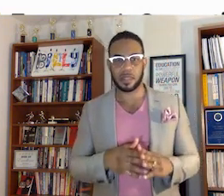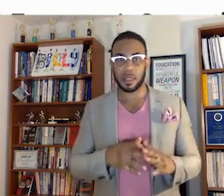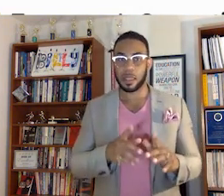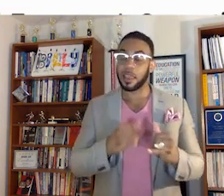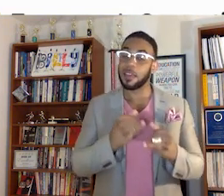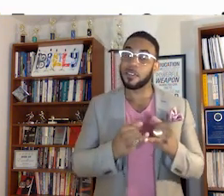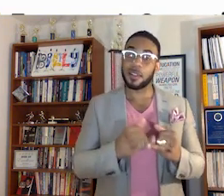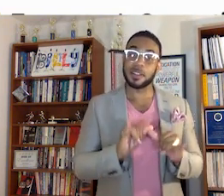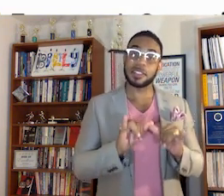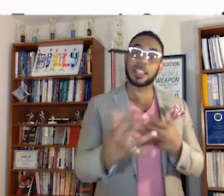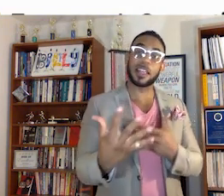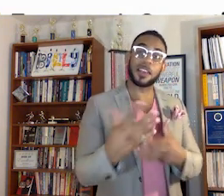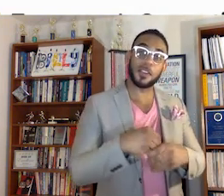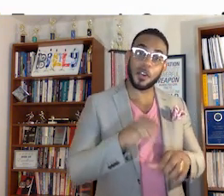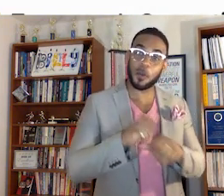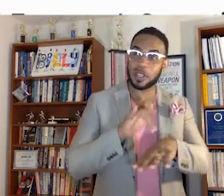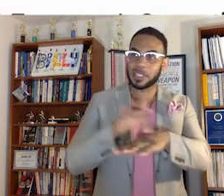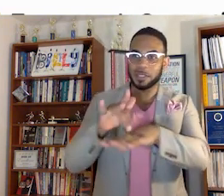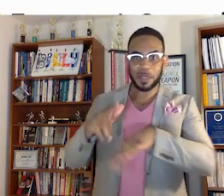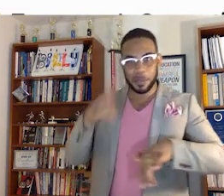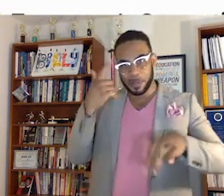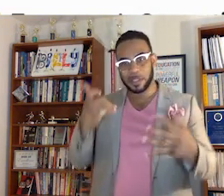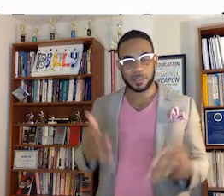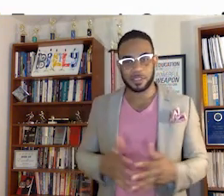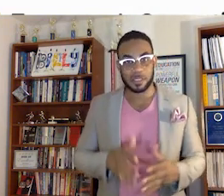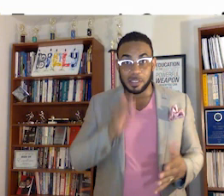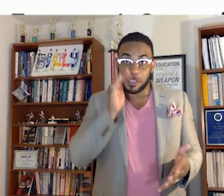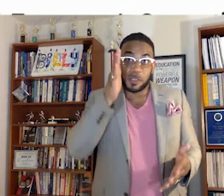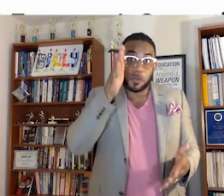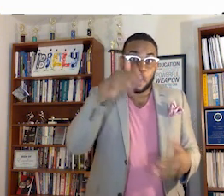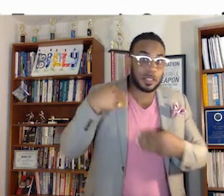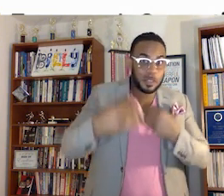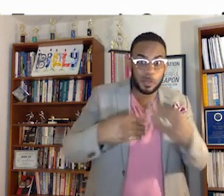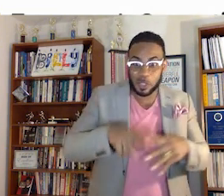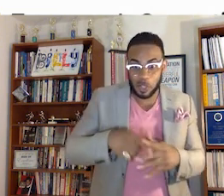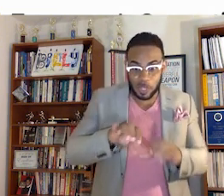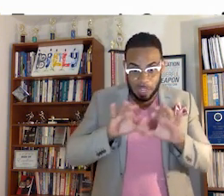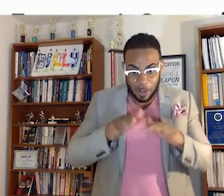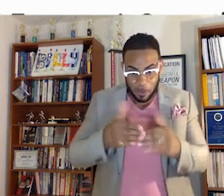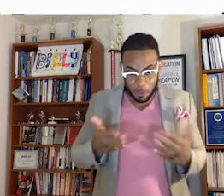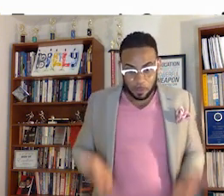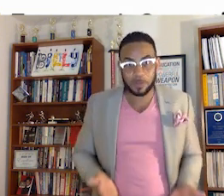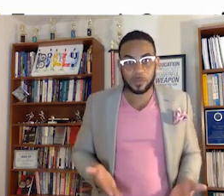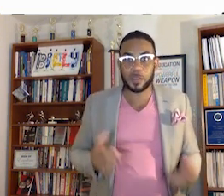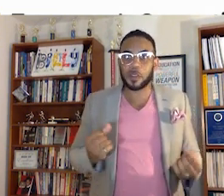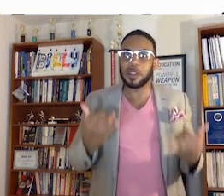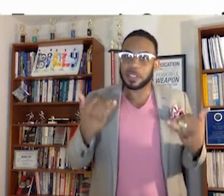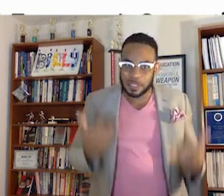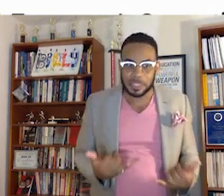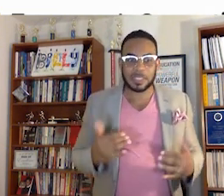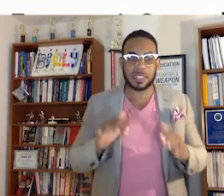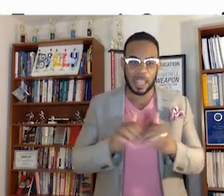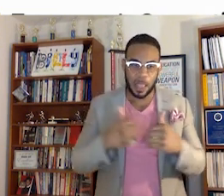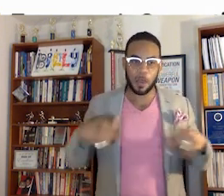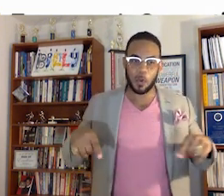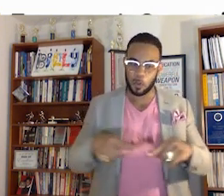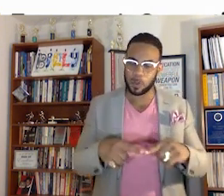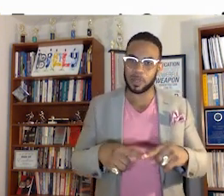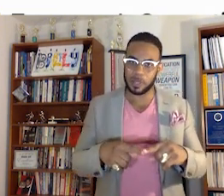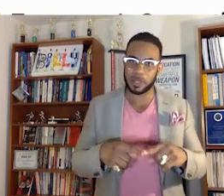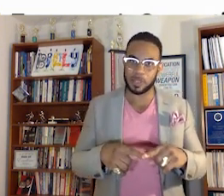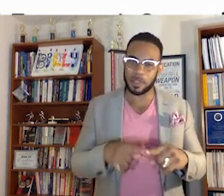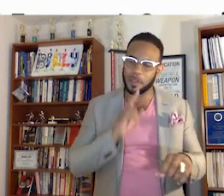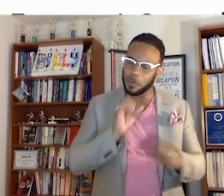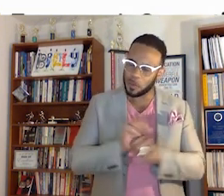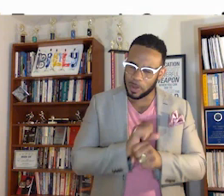And finally, stay engaged with the space because tomorrow's generation starts in the classroom. So this is how we we